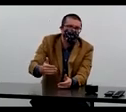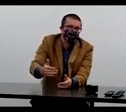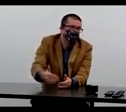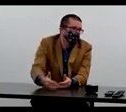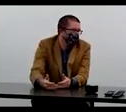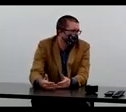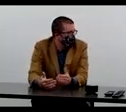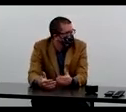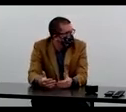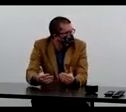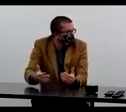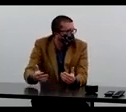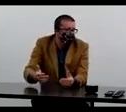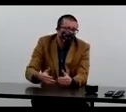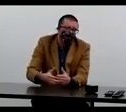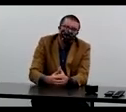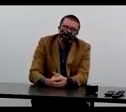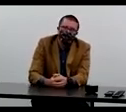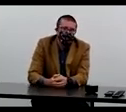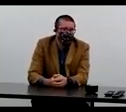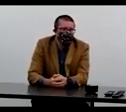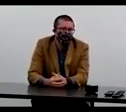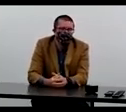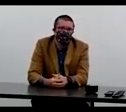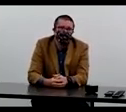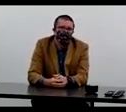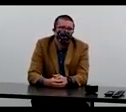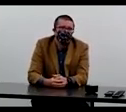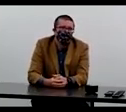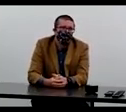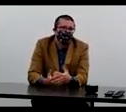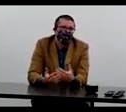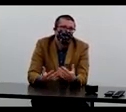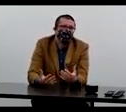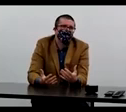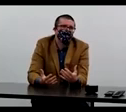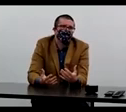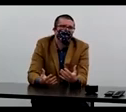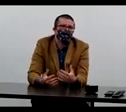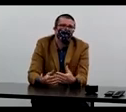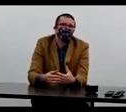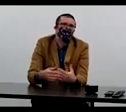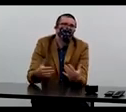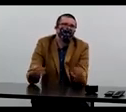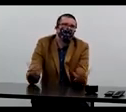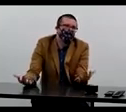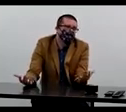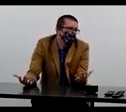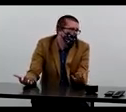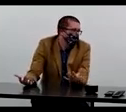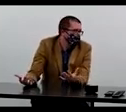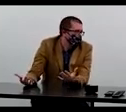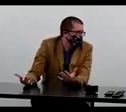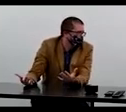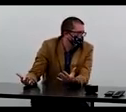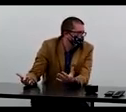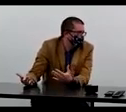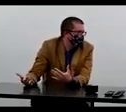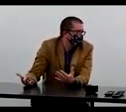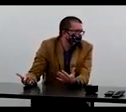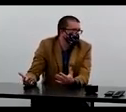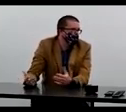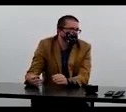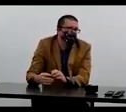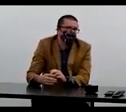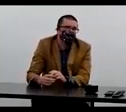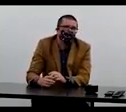have severe versus mild. Mild infection is not likely to induce enough inflammation to make long-lived antibodies. And